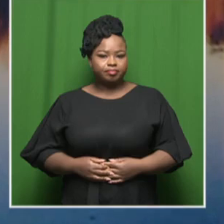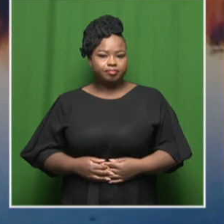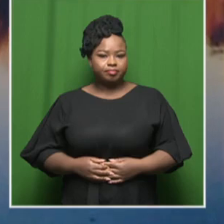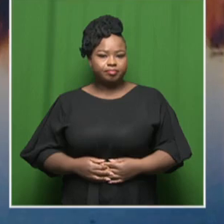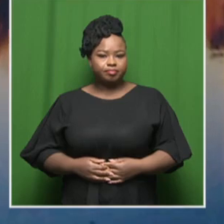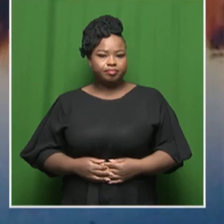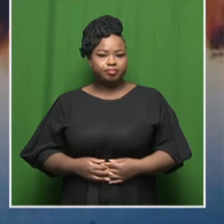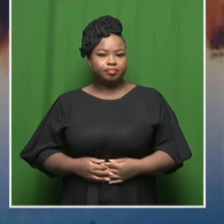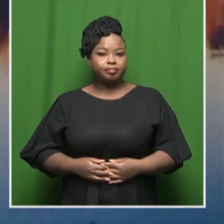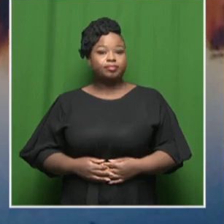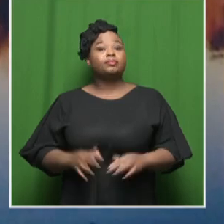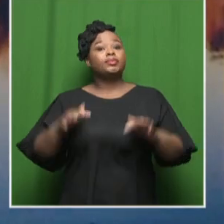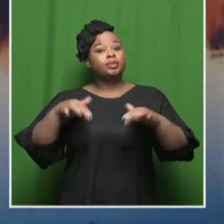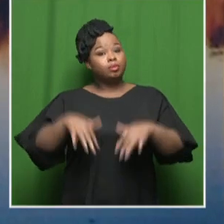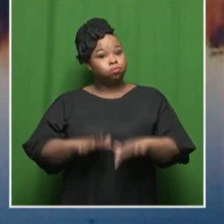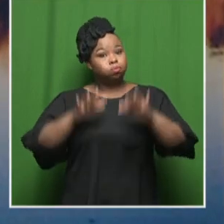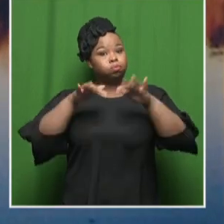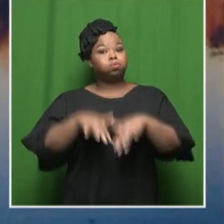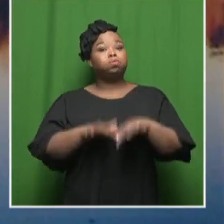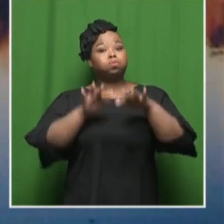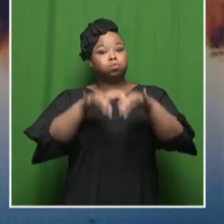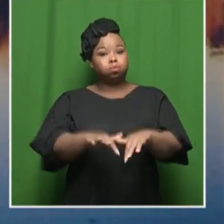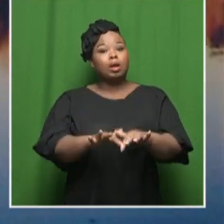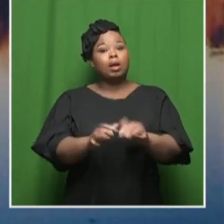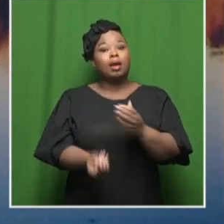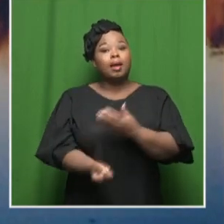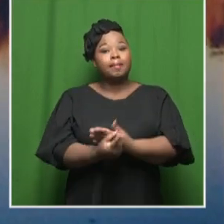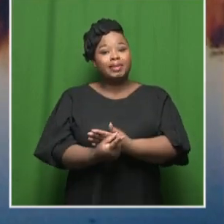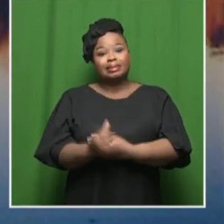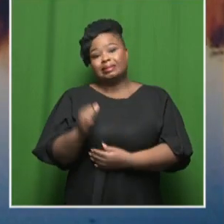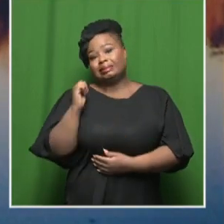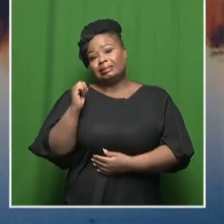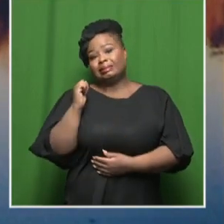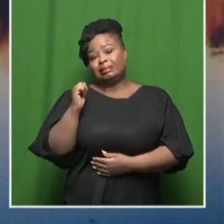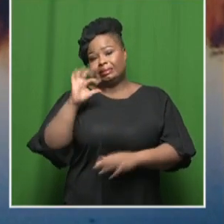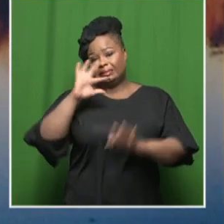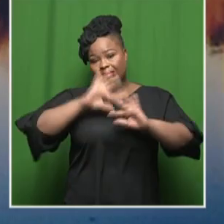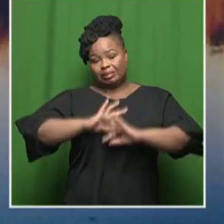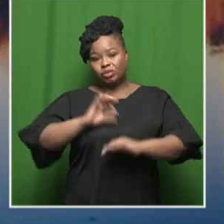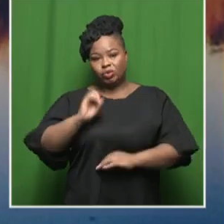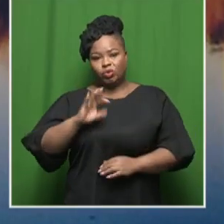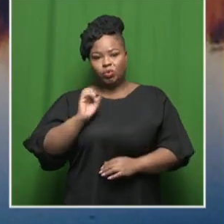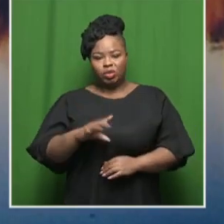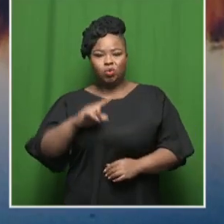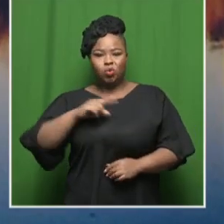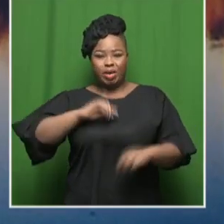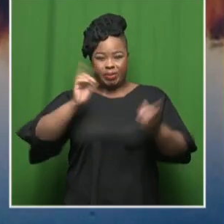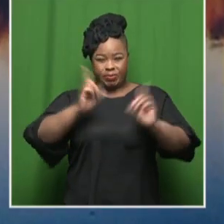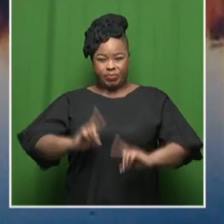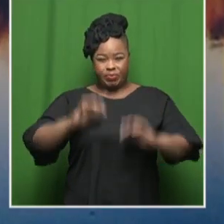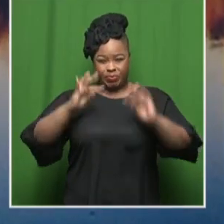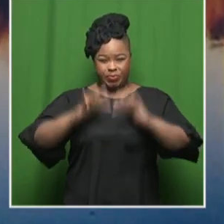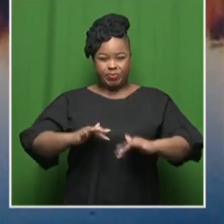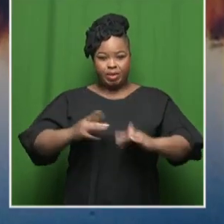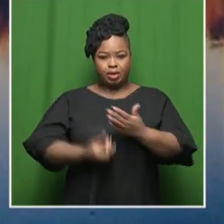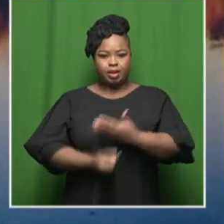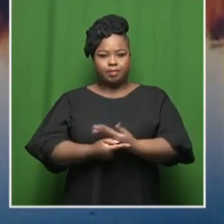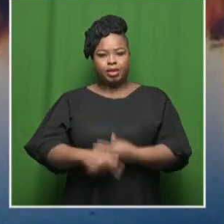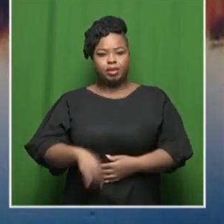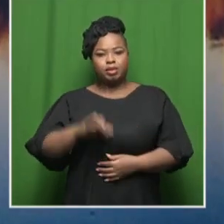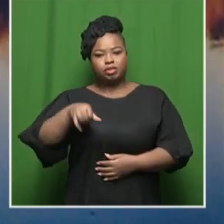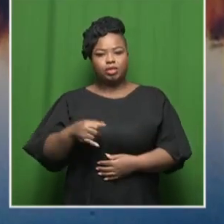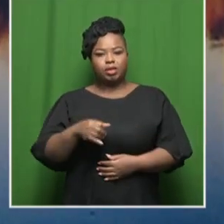Flooding was reported on some roads around Soweto last night following storms in Kharteng. Johannesburg Emergency